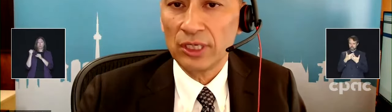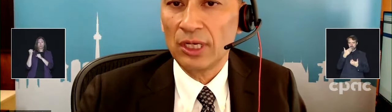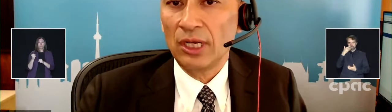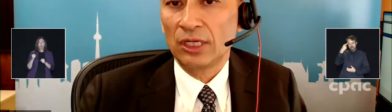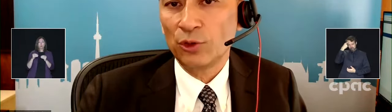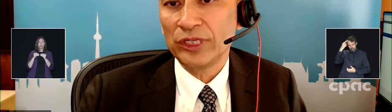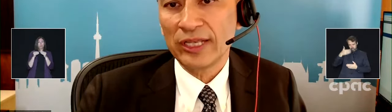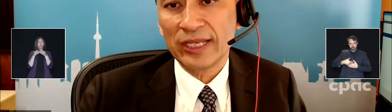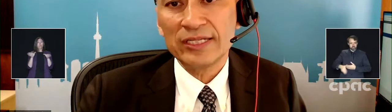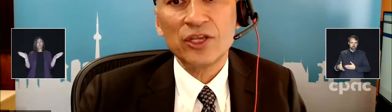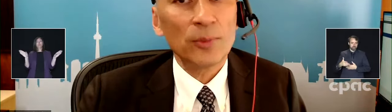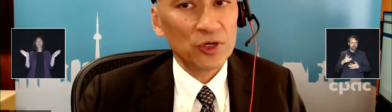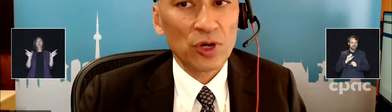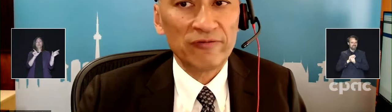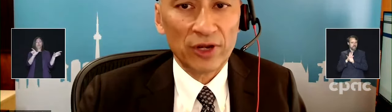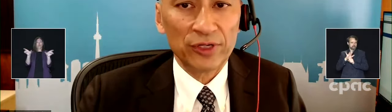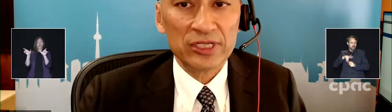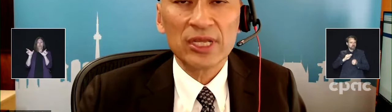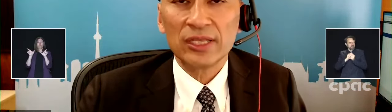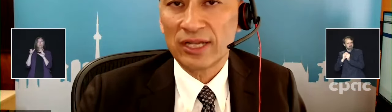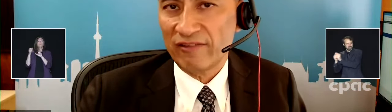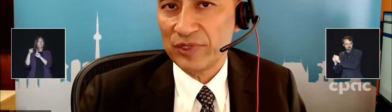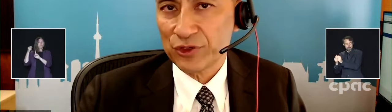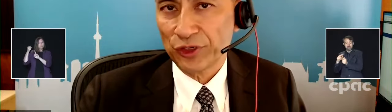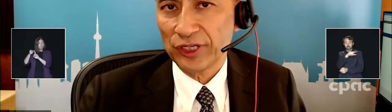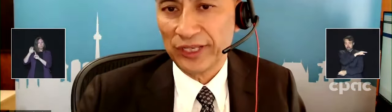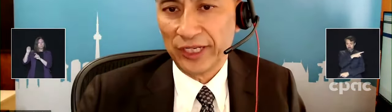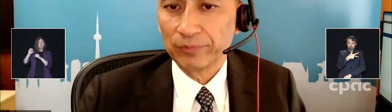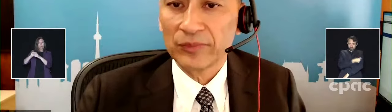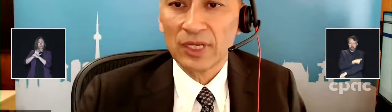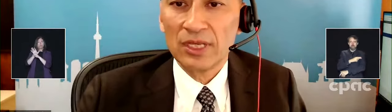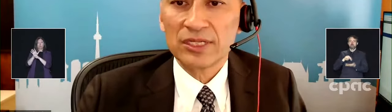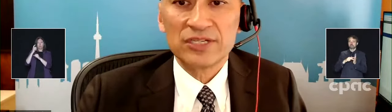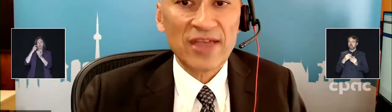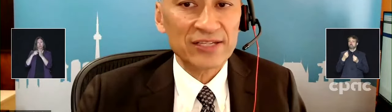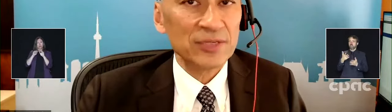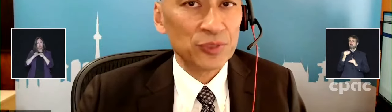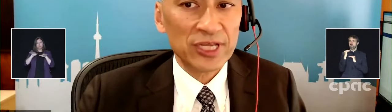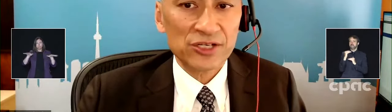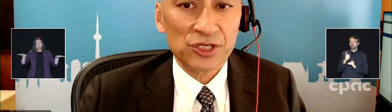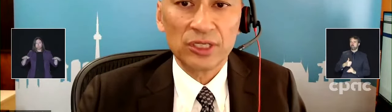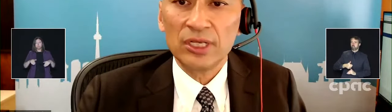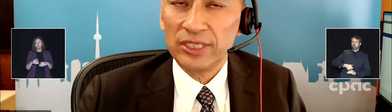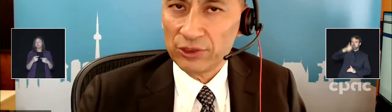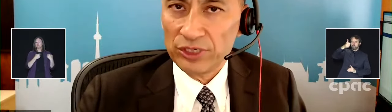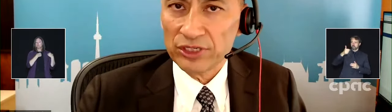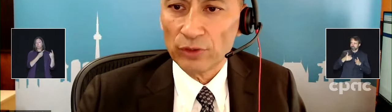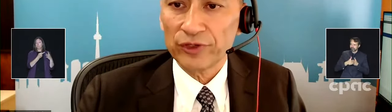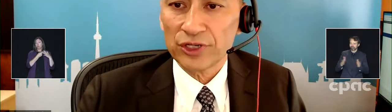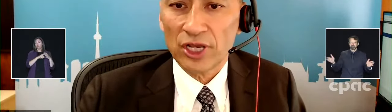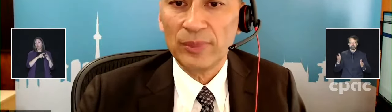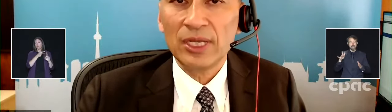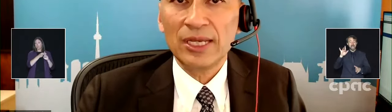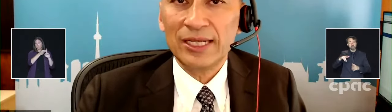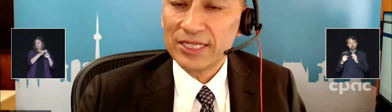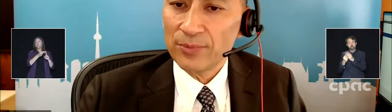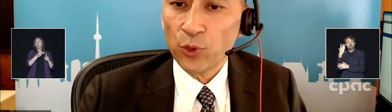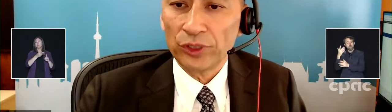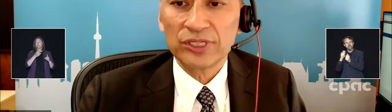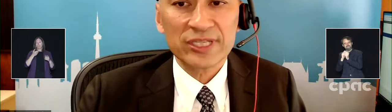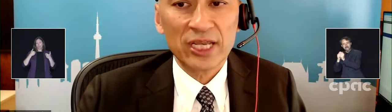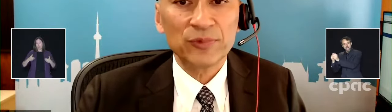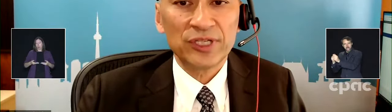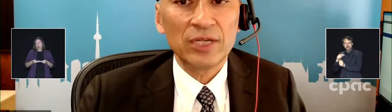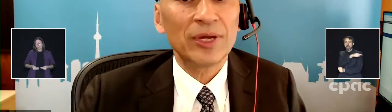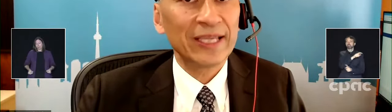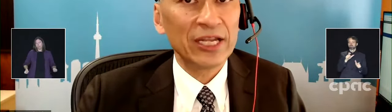protection, including against the Omicron variants that have been circulating. Since vaccine protection decreases over time, it is